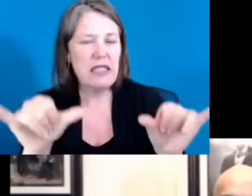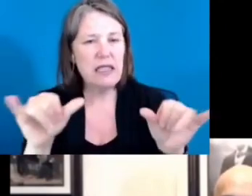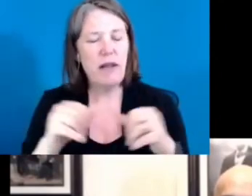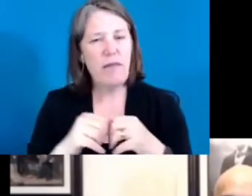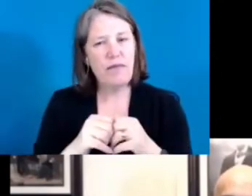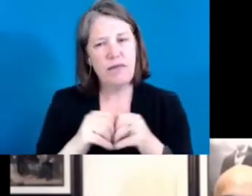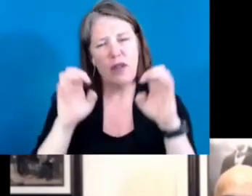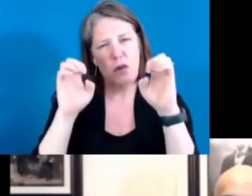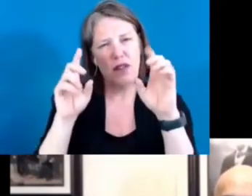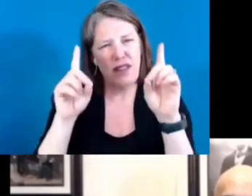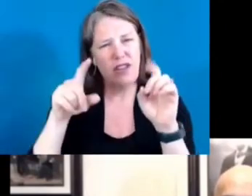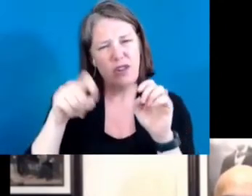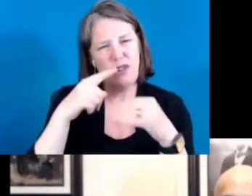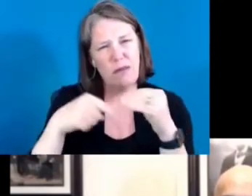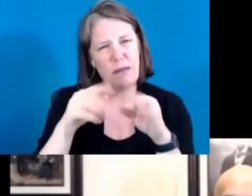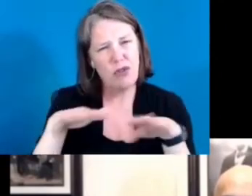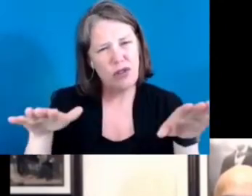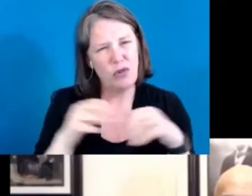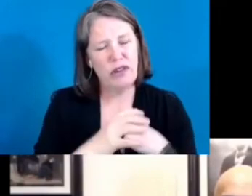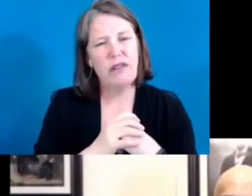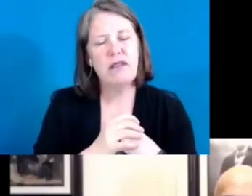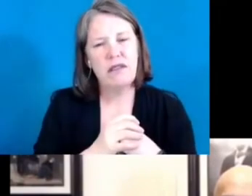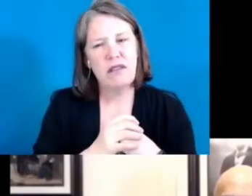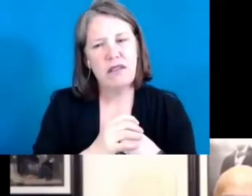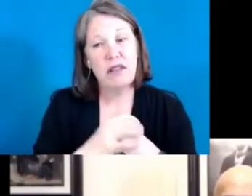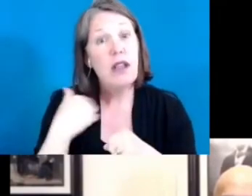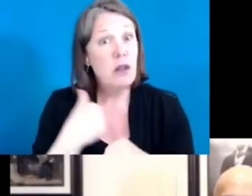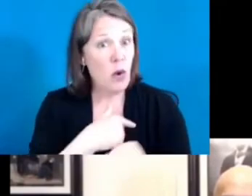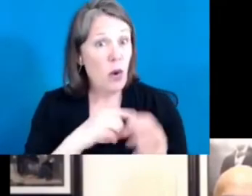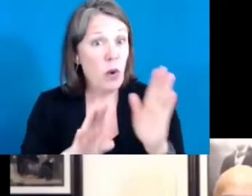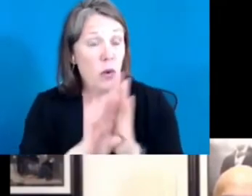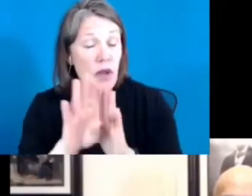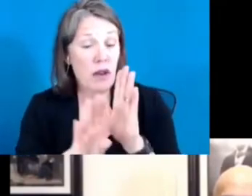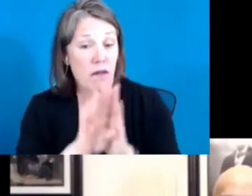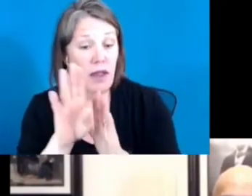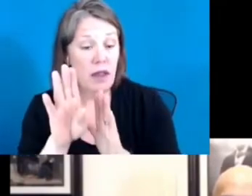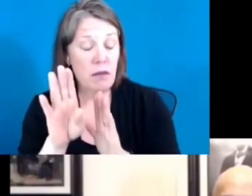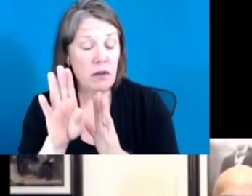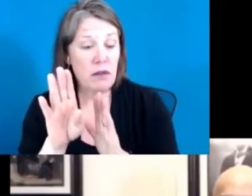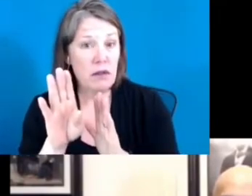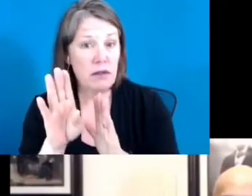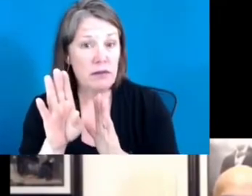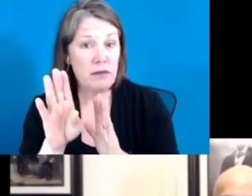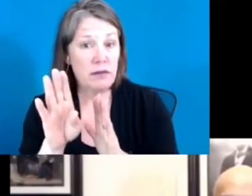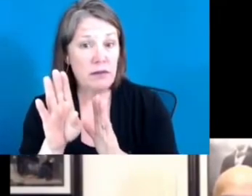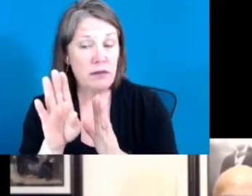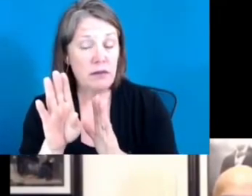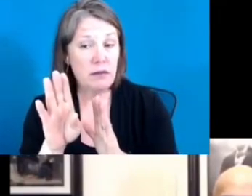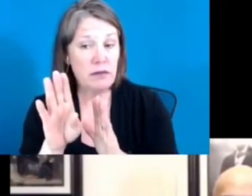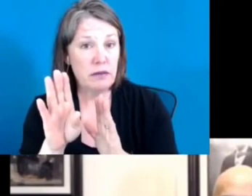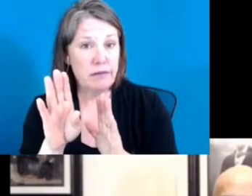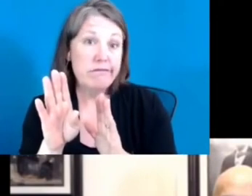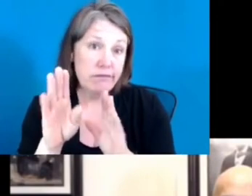we developed a proposal, an amendment to our Constitution